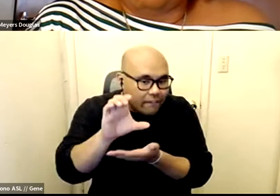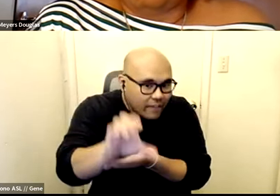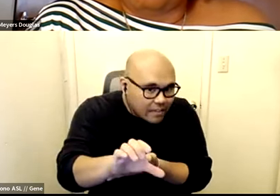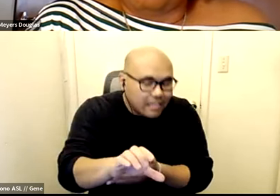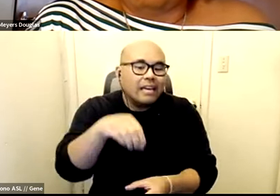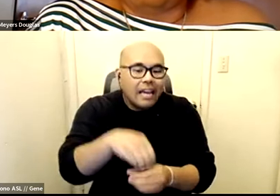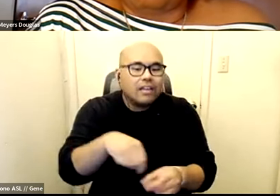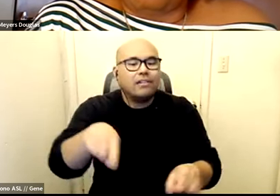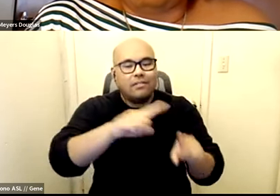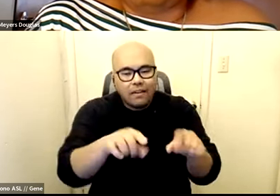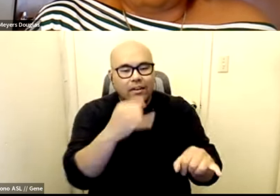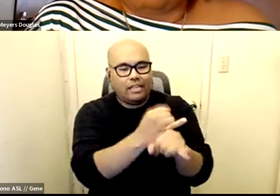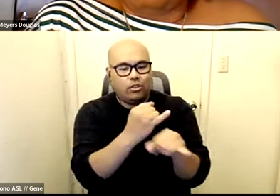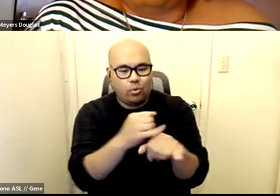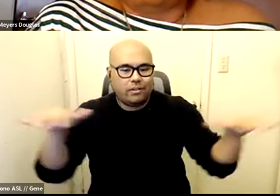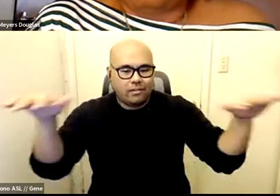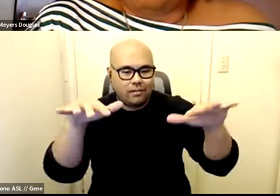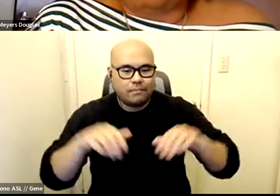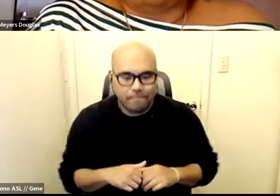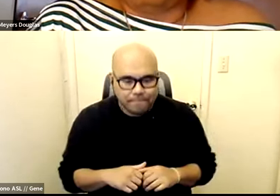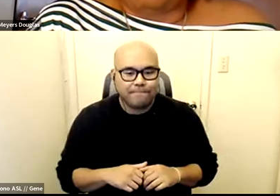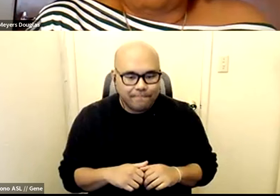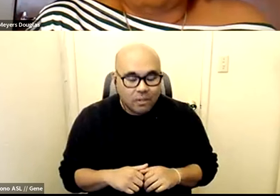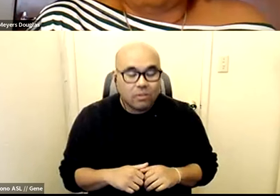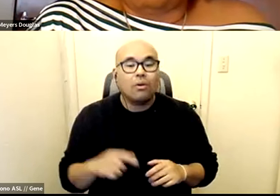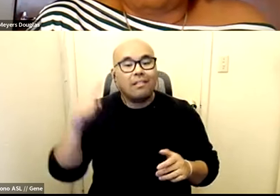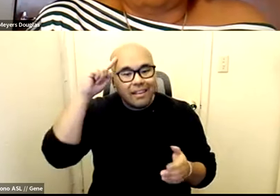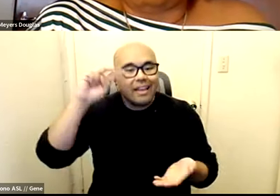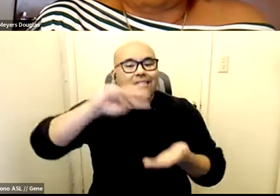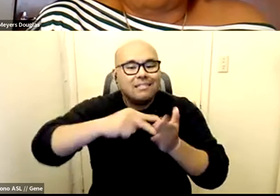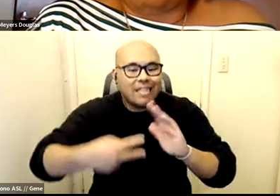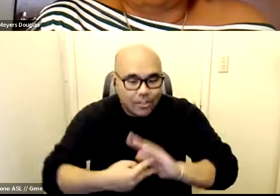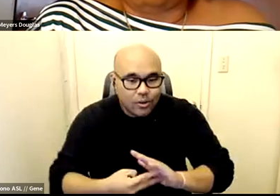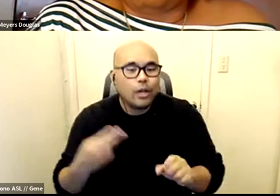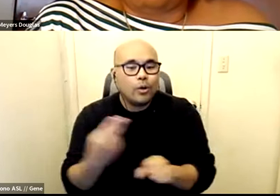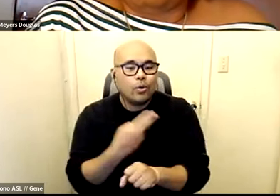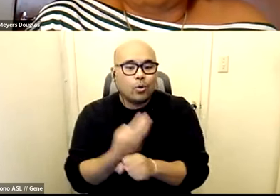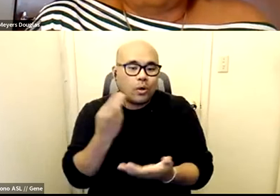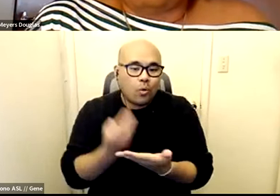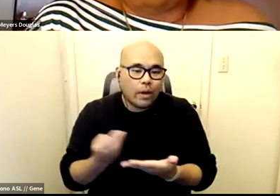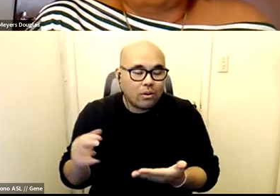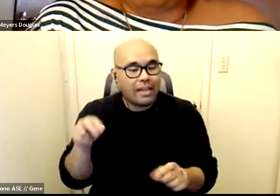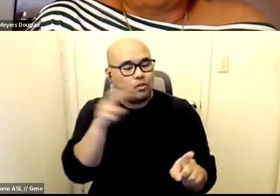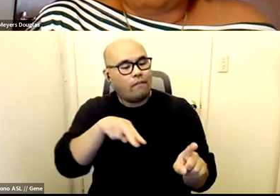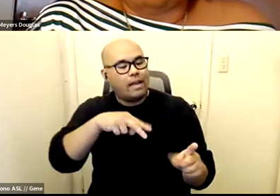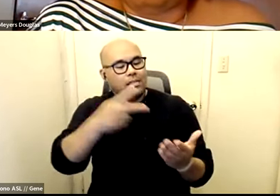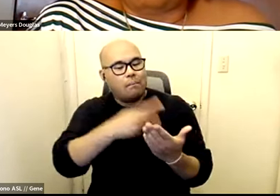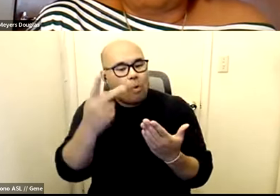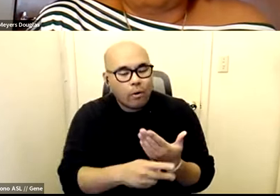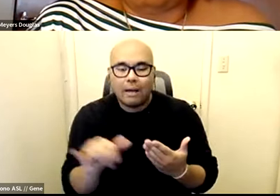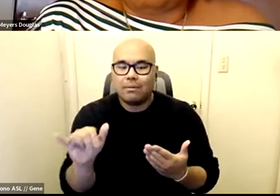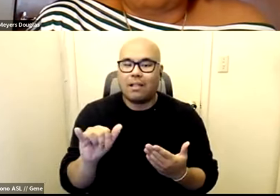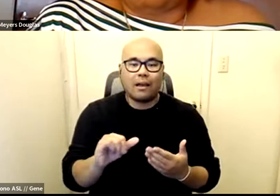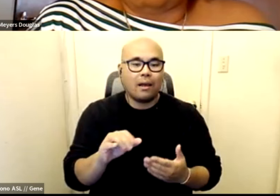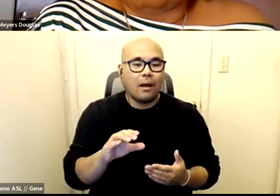so they intentionally funnel resources like surveillance programs such as